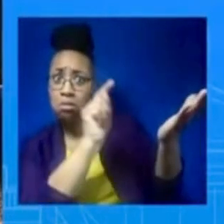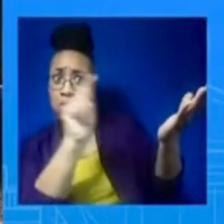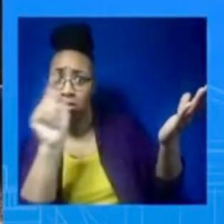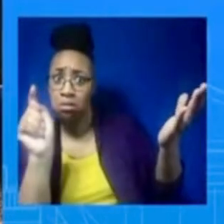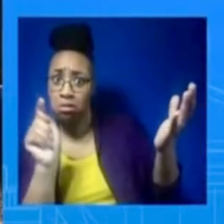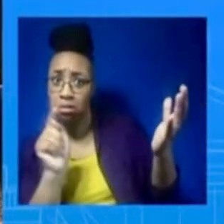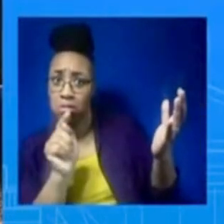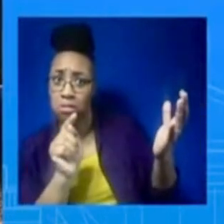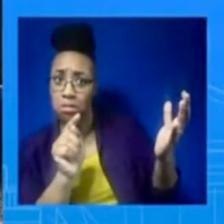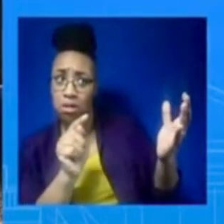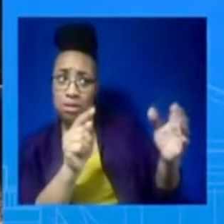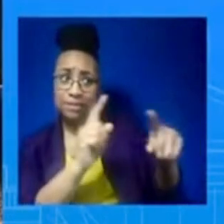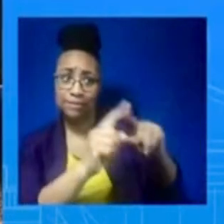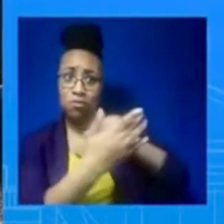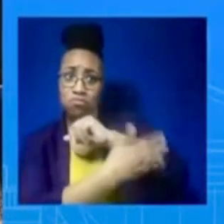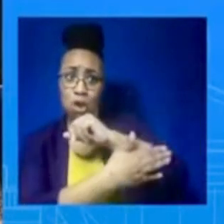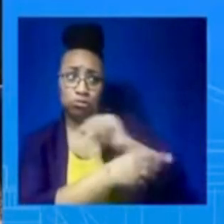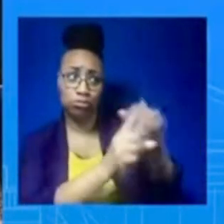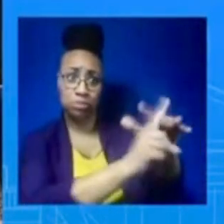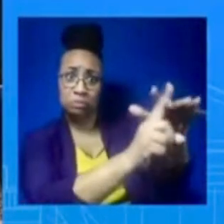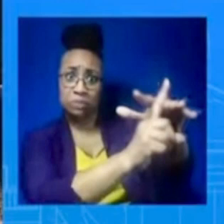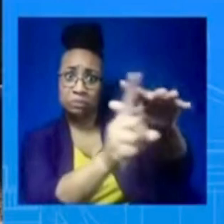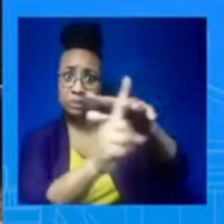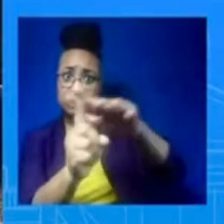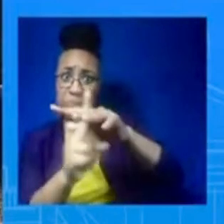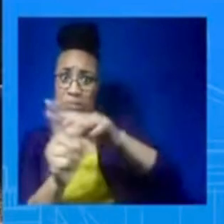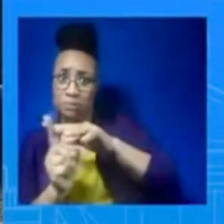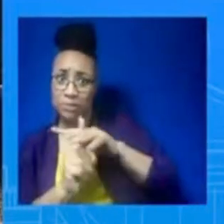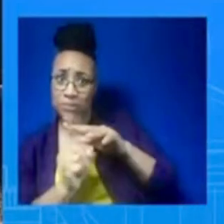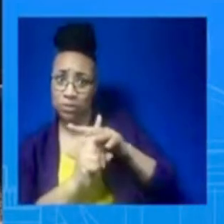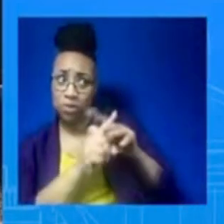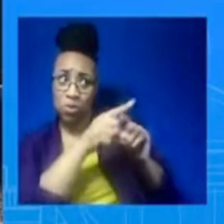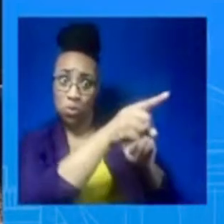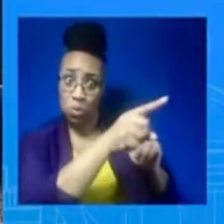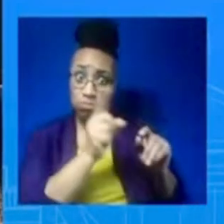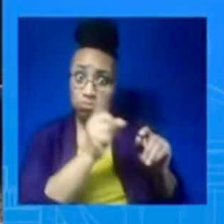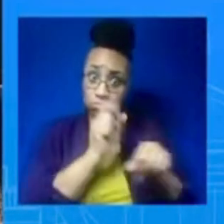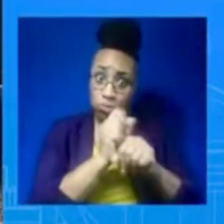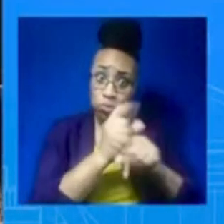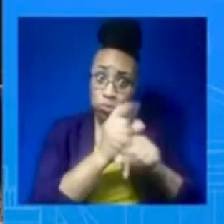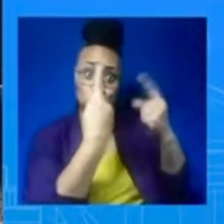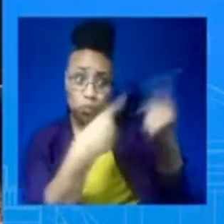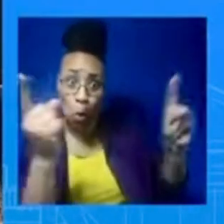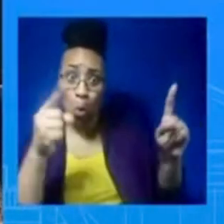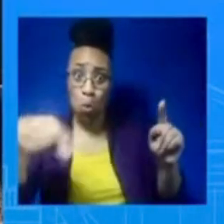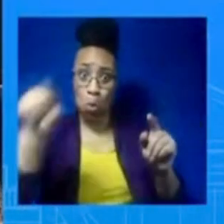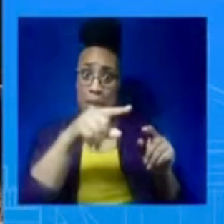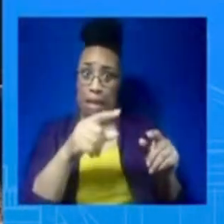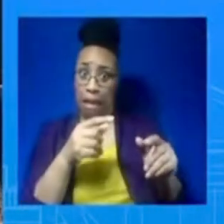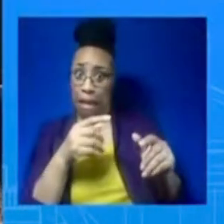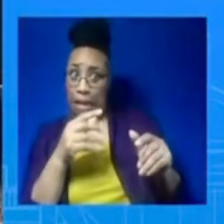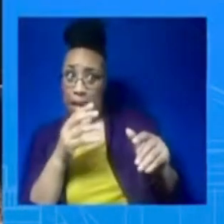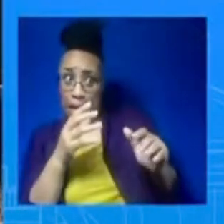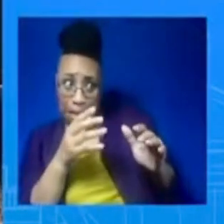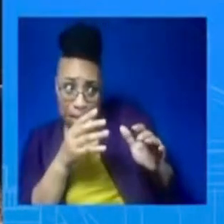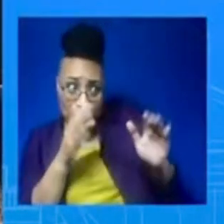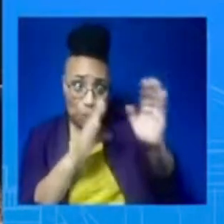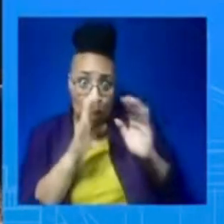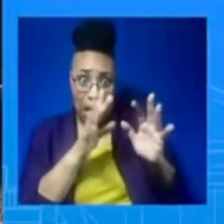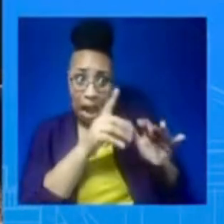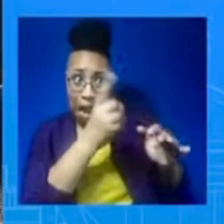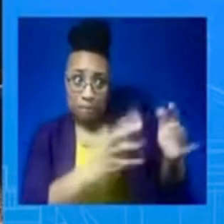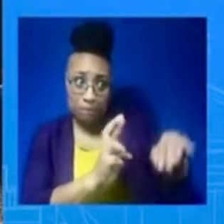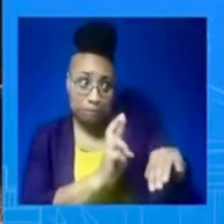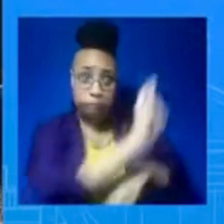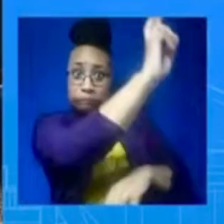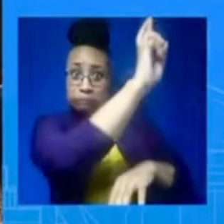those balloons and have you seen an increase or decrease in the sightings and the activity since this all